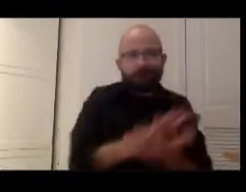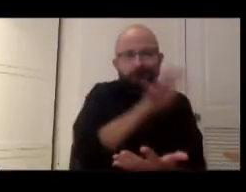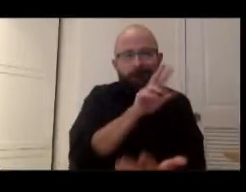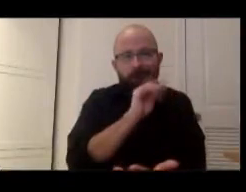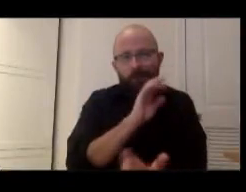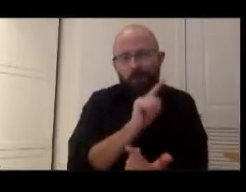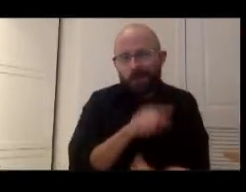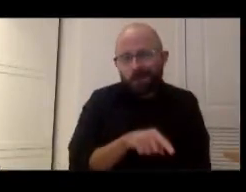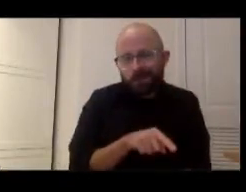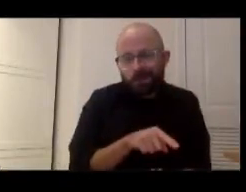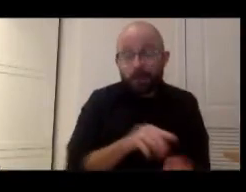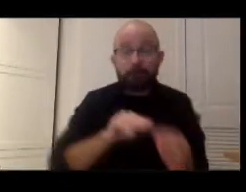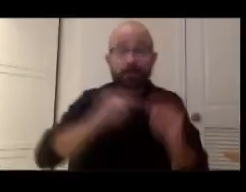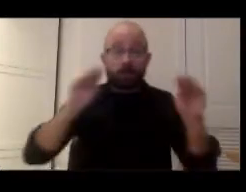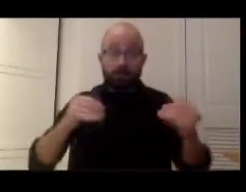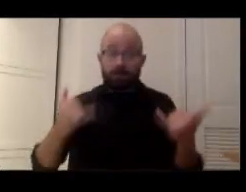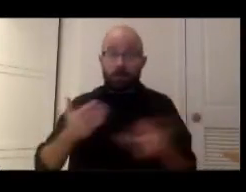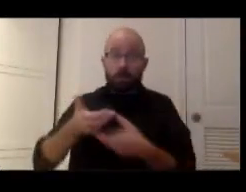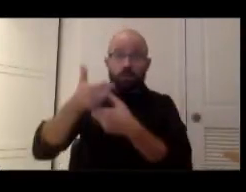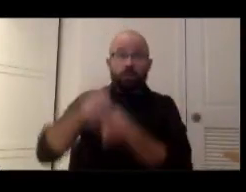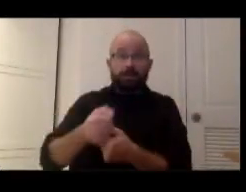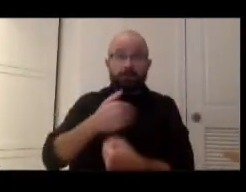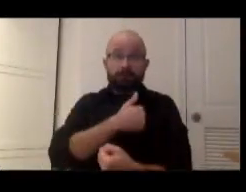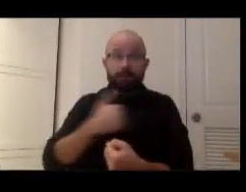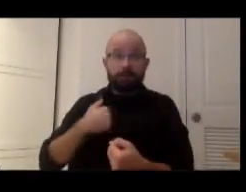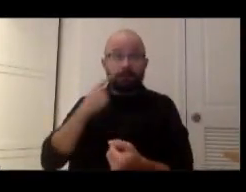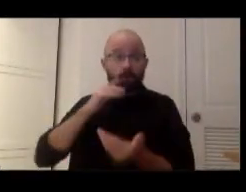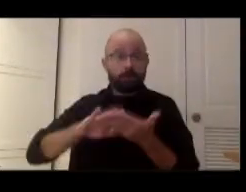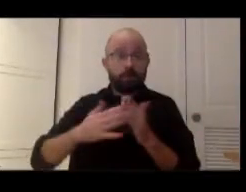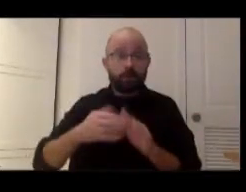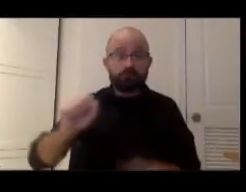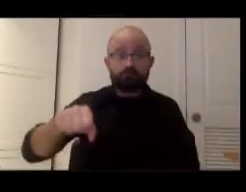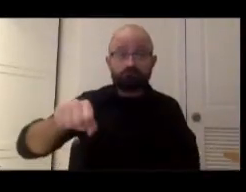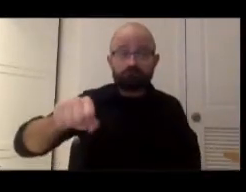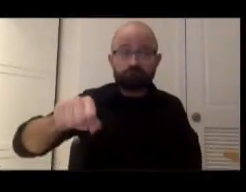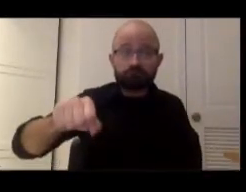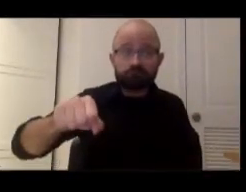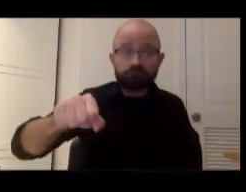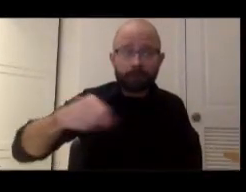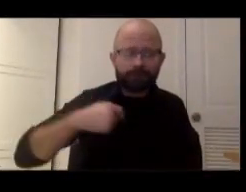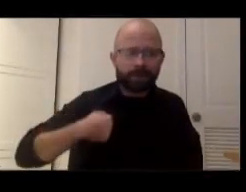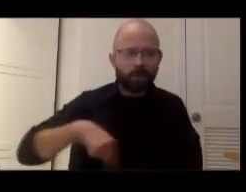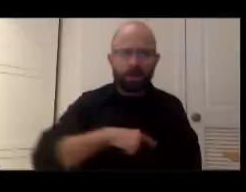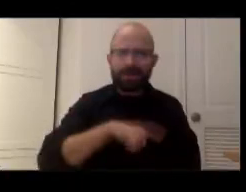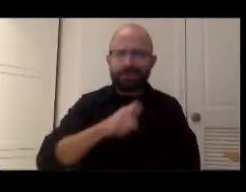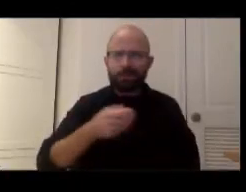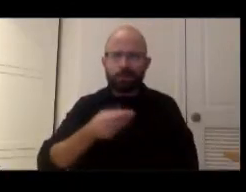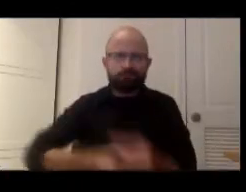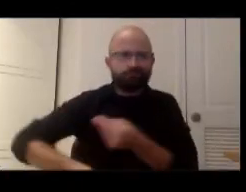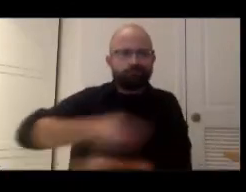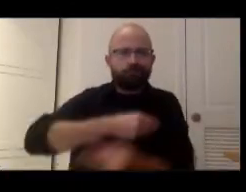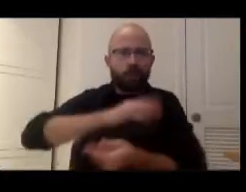considered trusted, trusted members of community, and we need to facilitate all these dialogues.